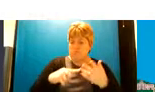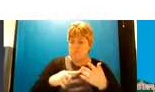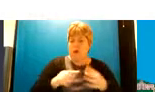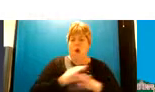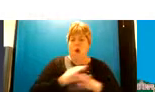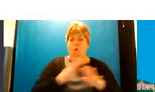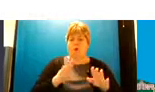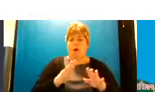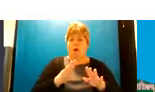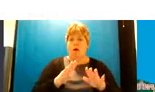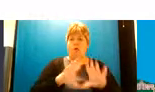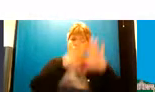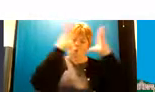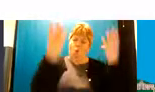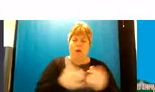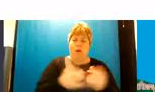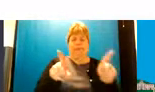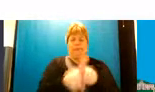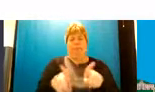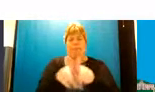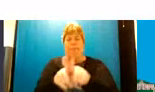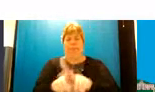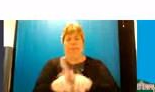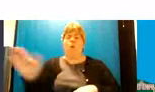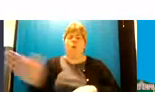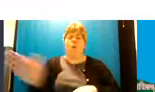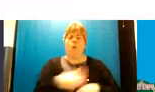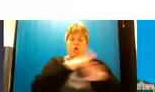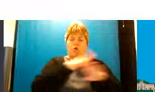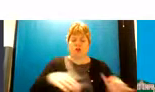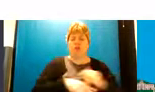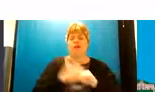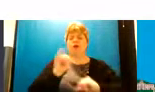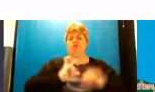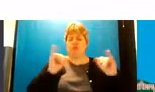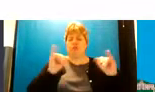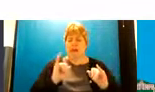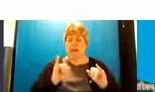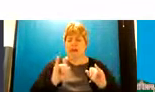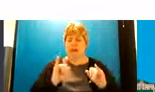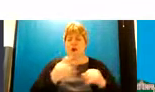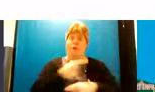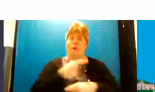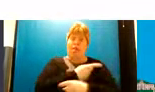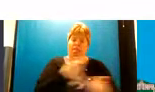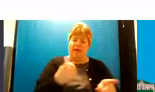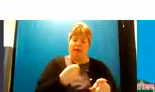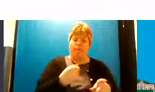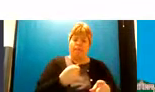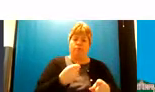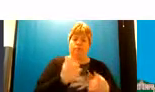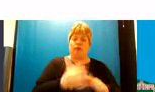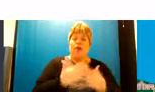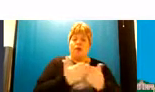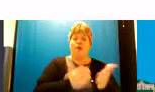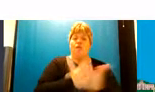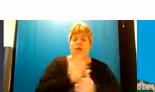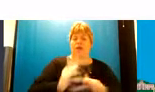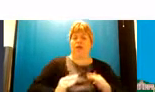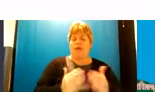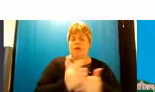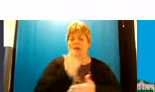siloed with this you know it's very much all all children in crisis we want them to be able to get an offer through this this service